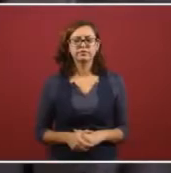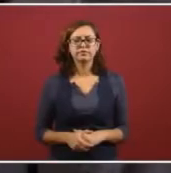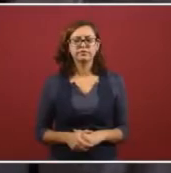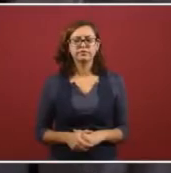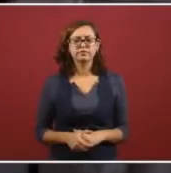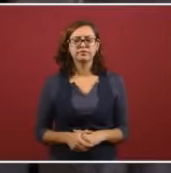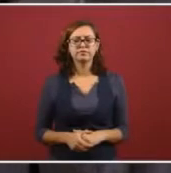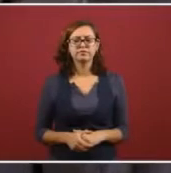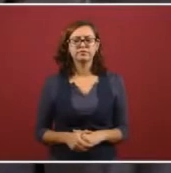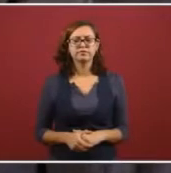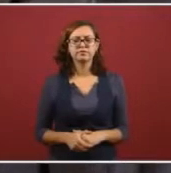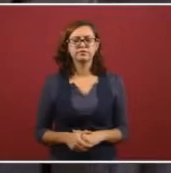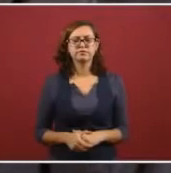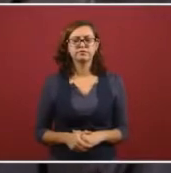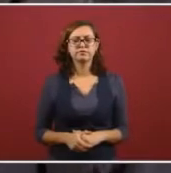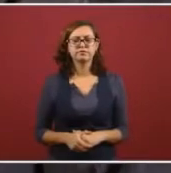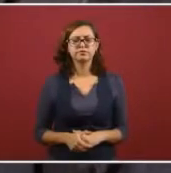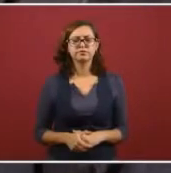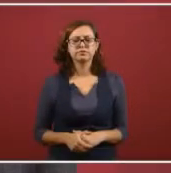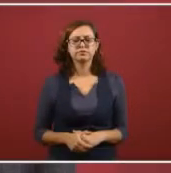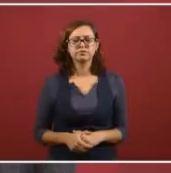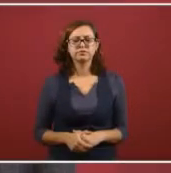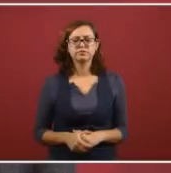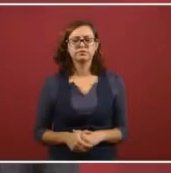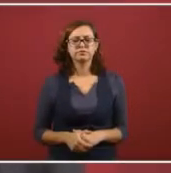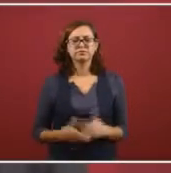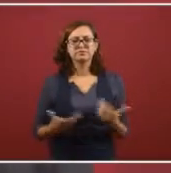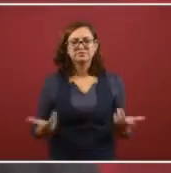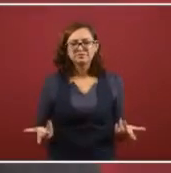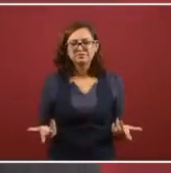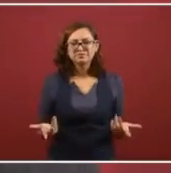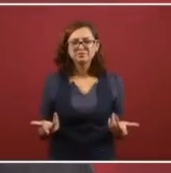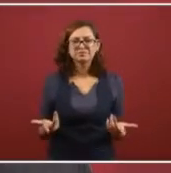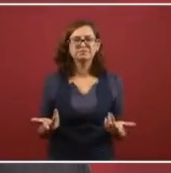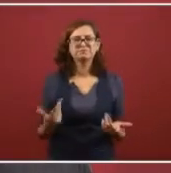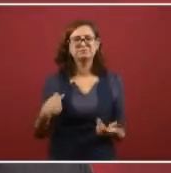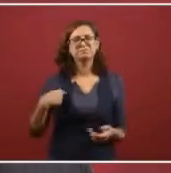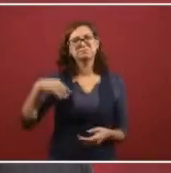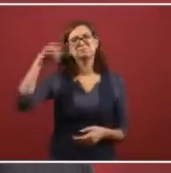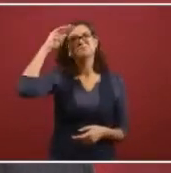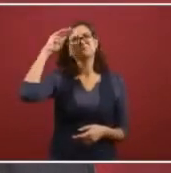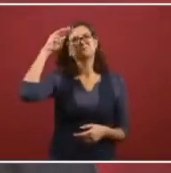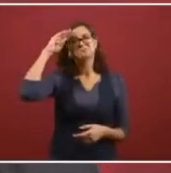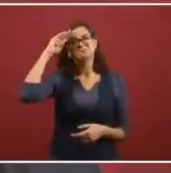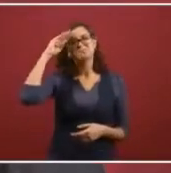I don't see, uh, that there would, at these times,